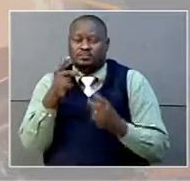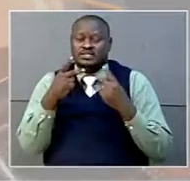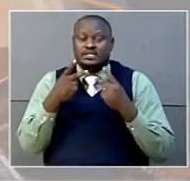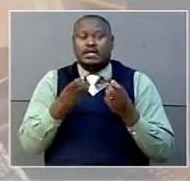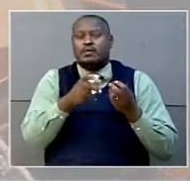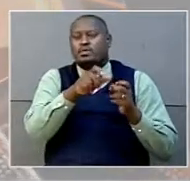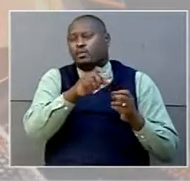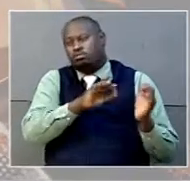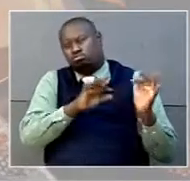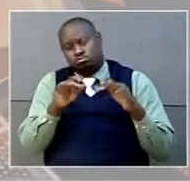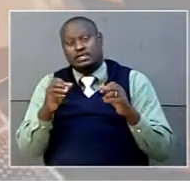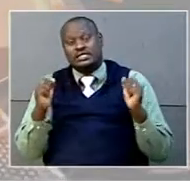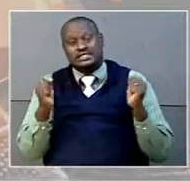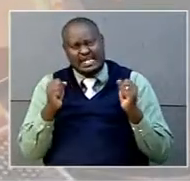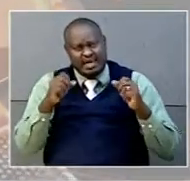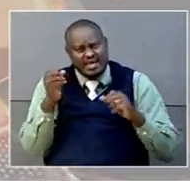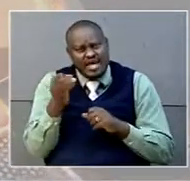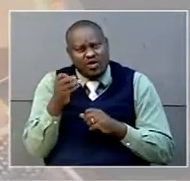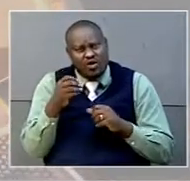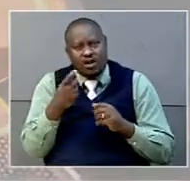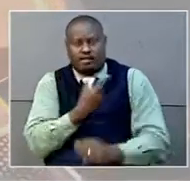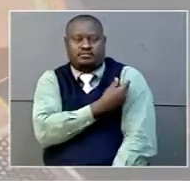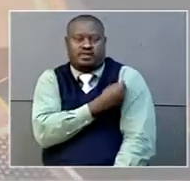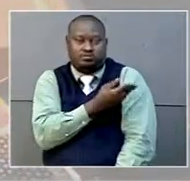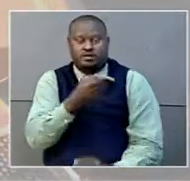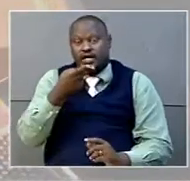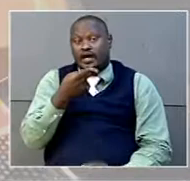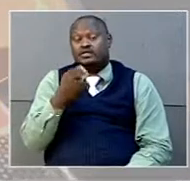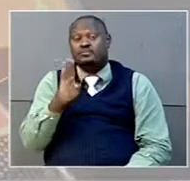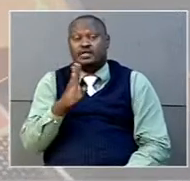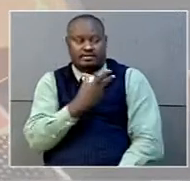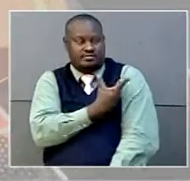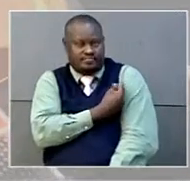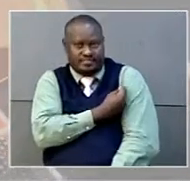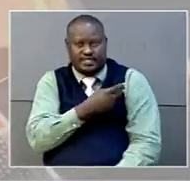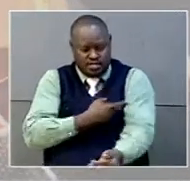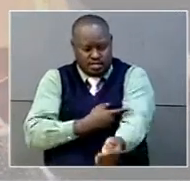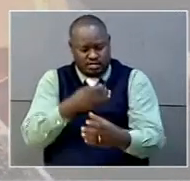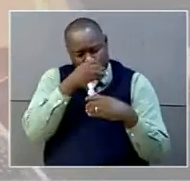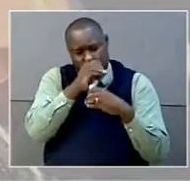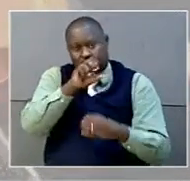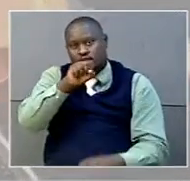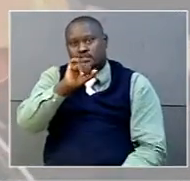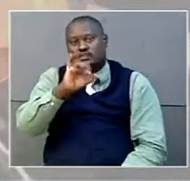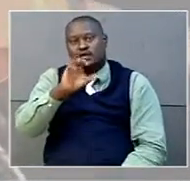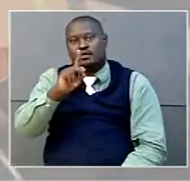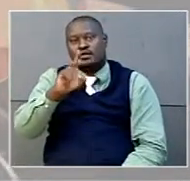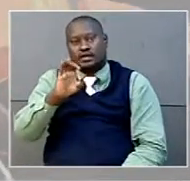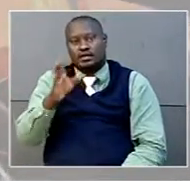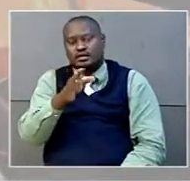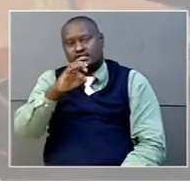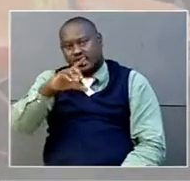receive yellow fever vaccination, hepatitis B, sickle cell testing, HIV, and had complications,